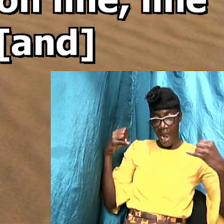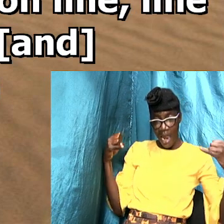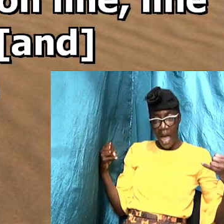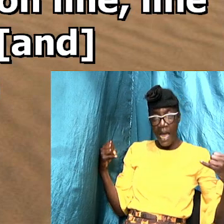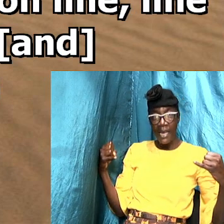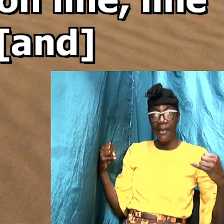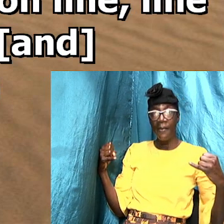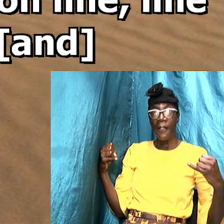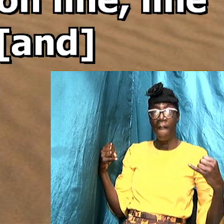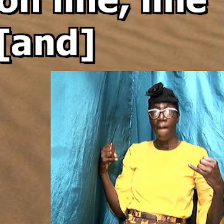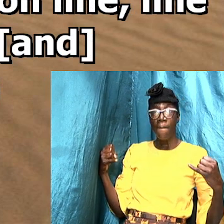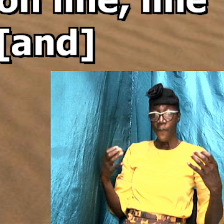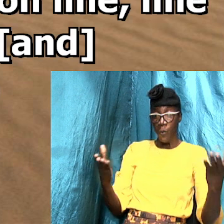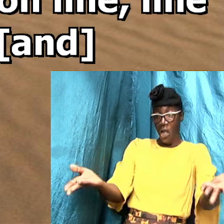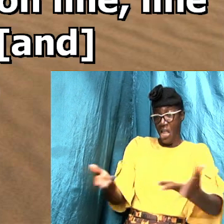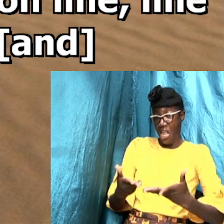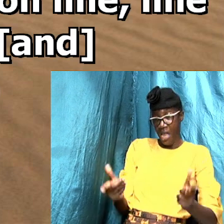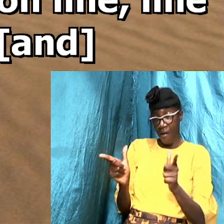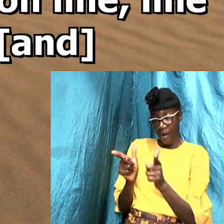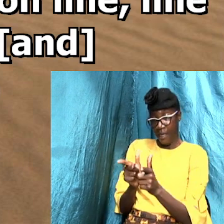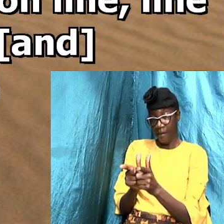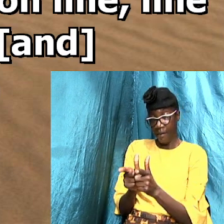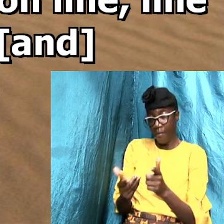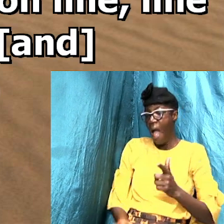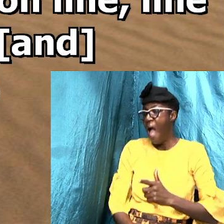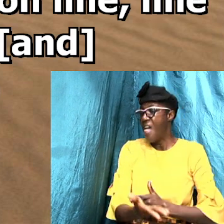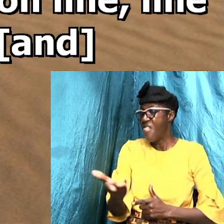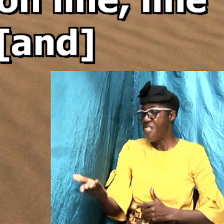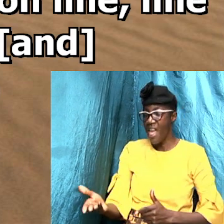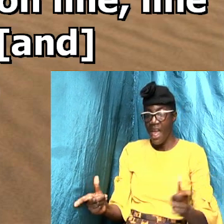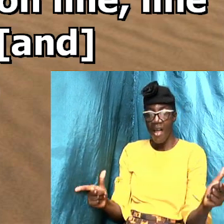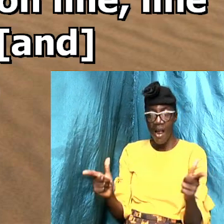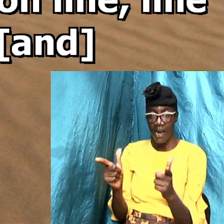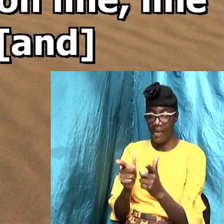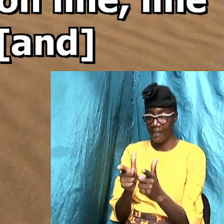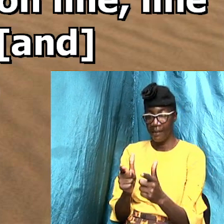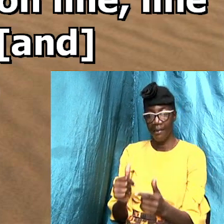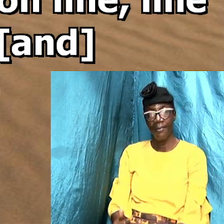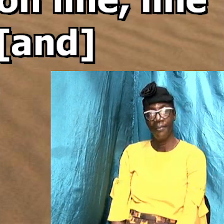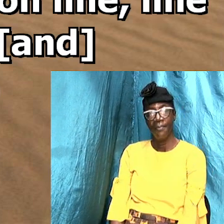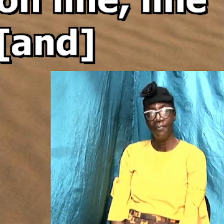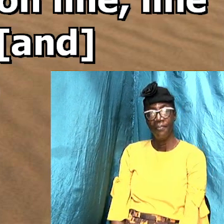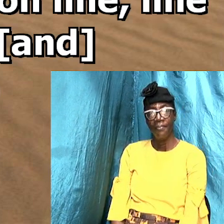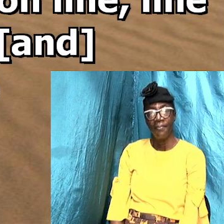line, open line, here a little, and there a little.